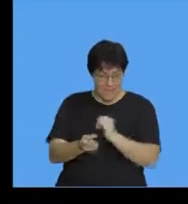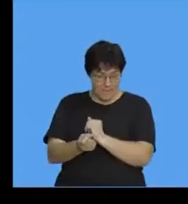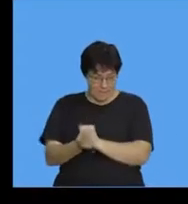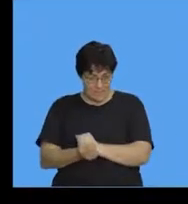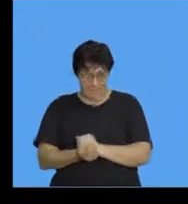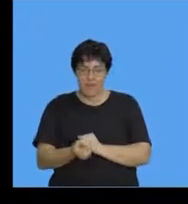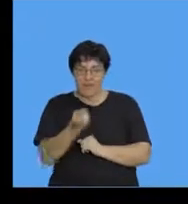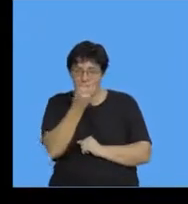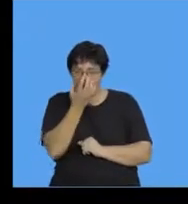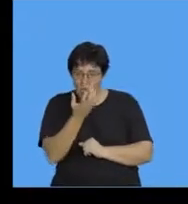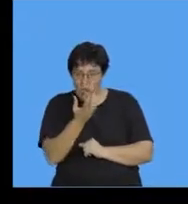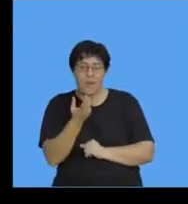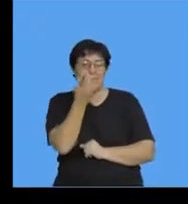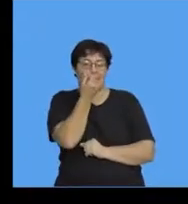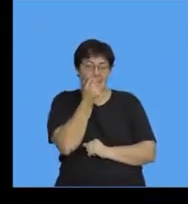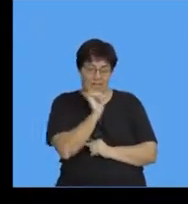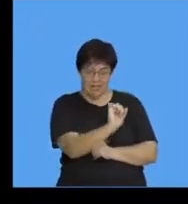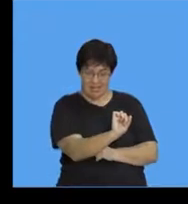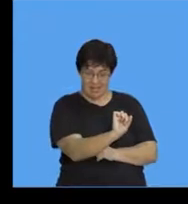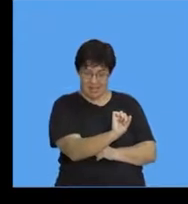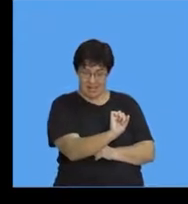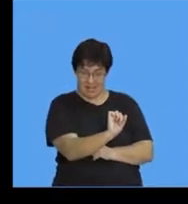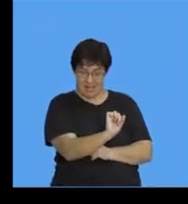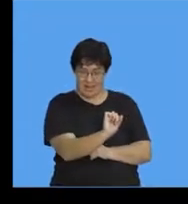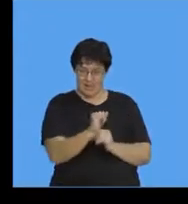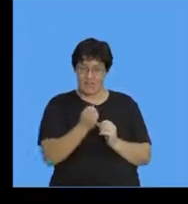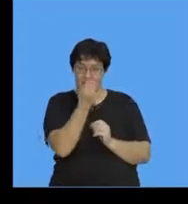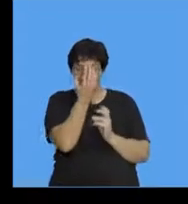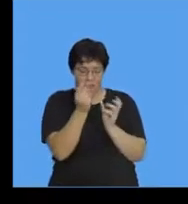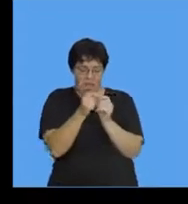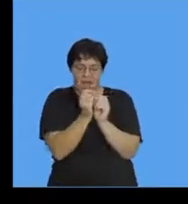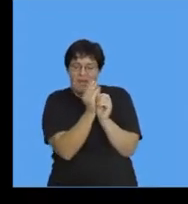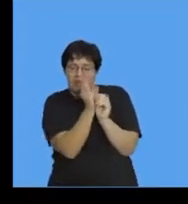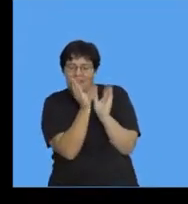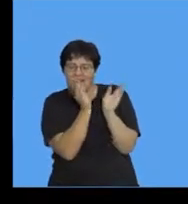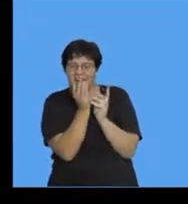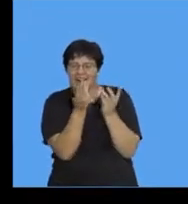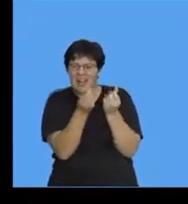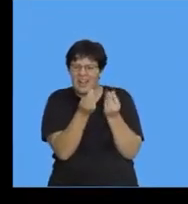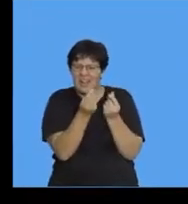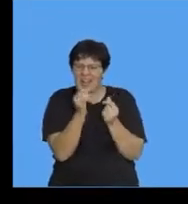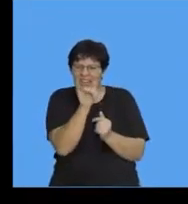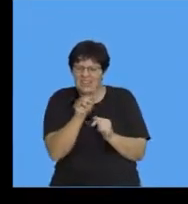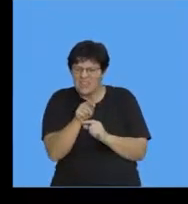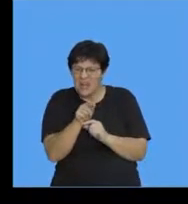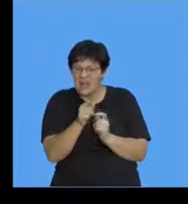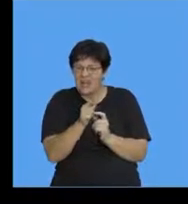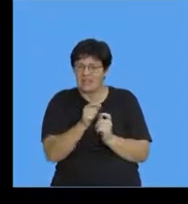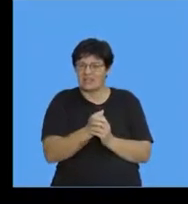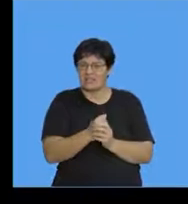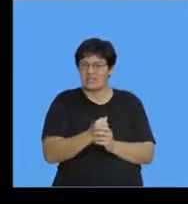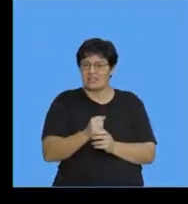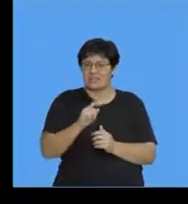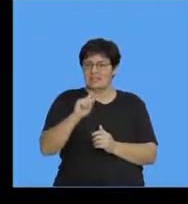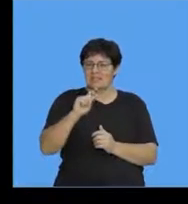this is the male part of the flower right we're going to call it a stamen men